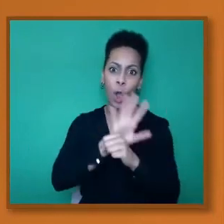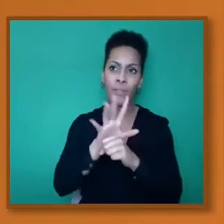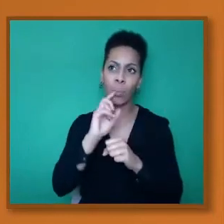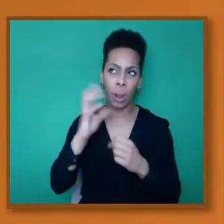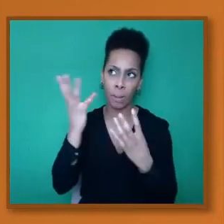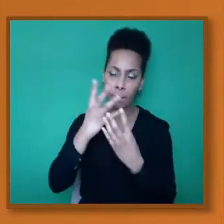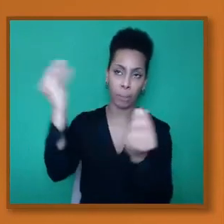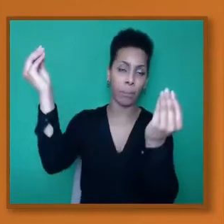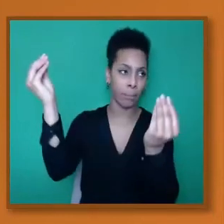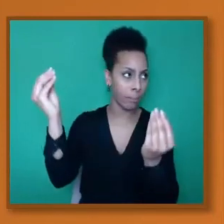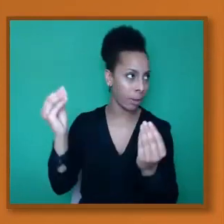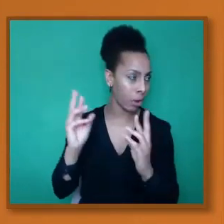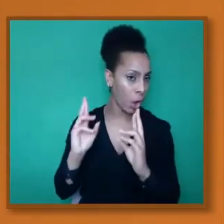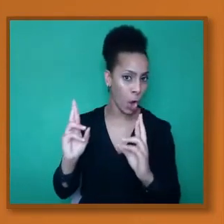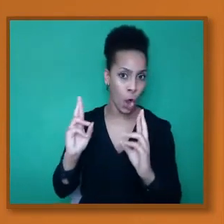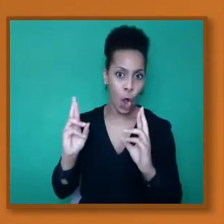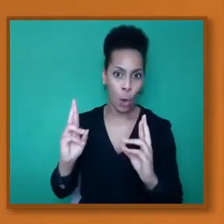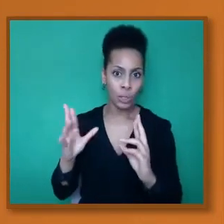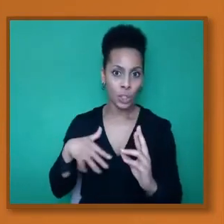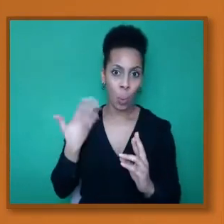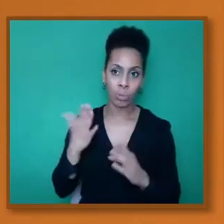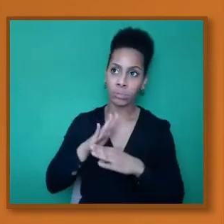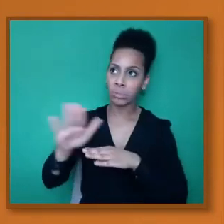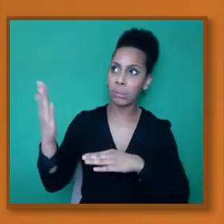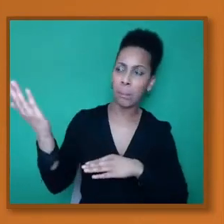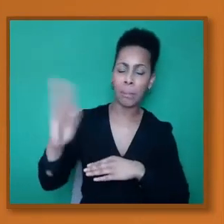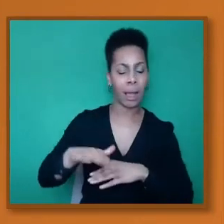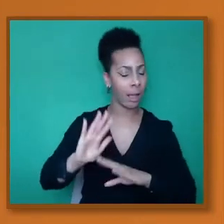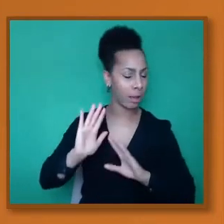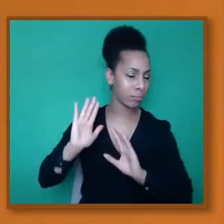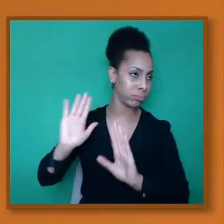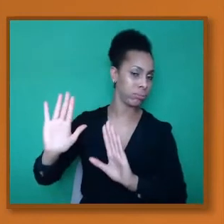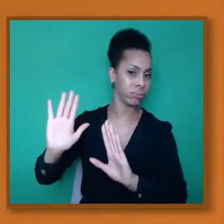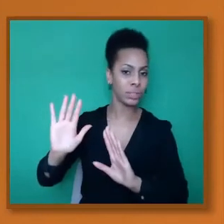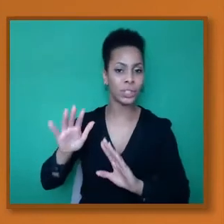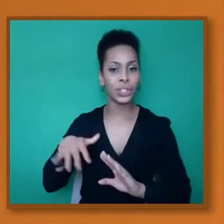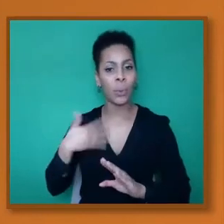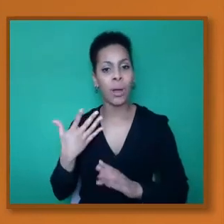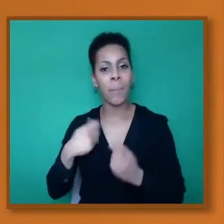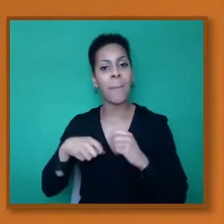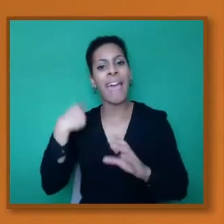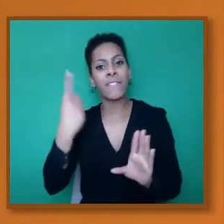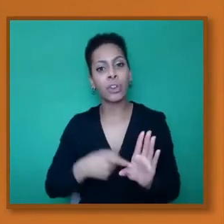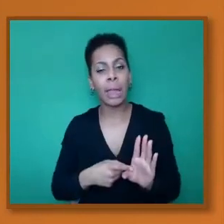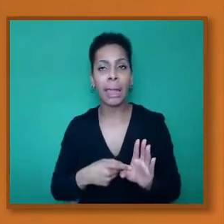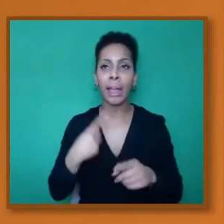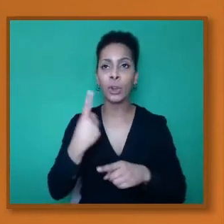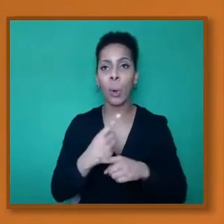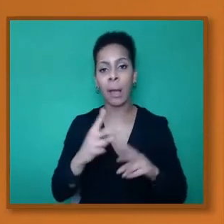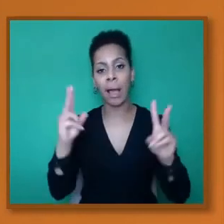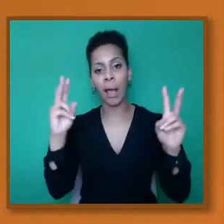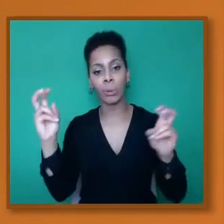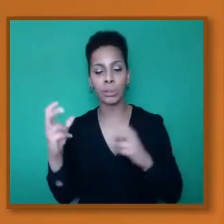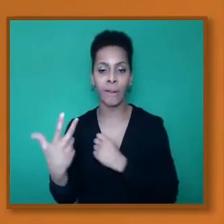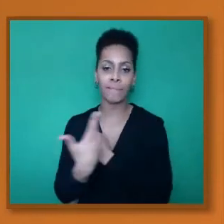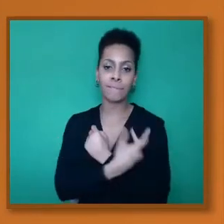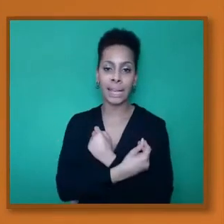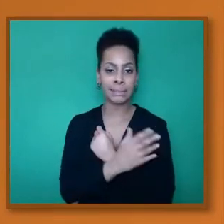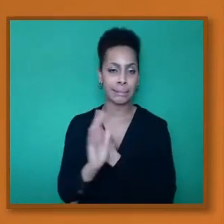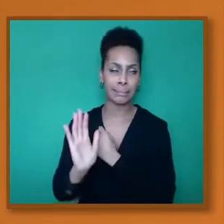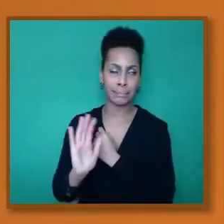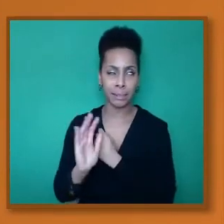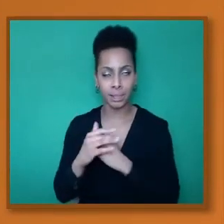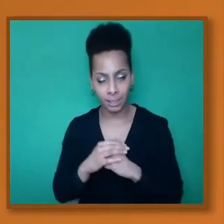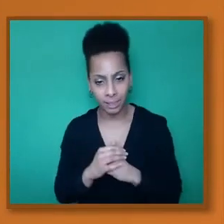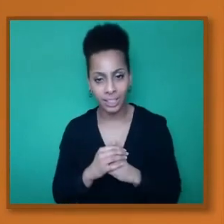as people are saying we don't want to have this as a vaccine every year as the annual flu vaccine so a lot of